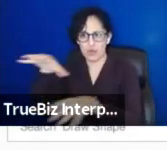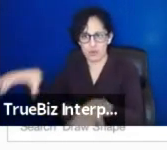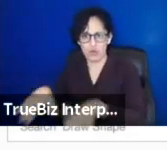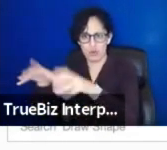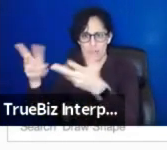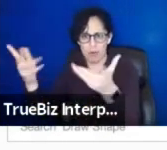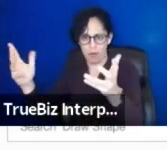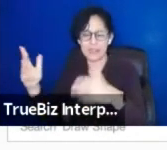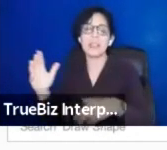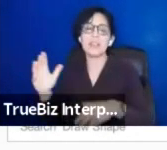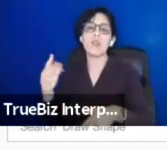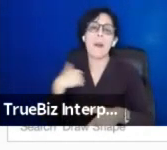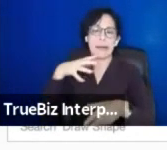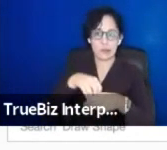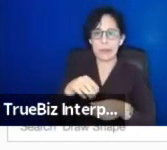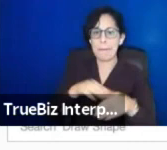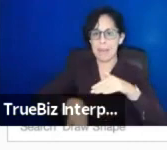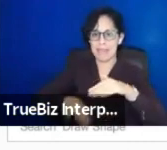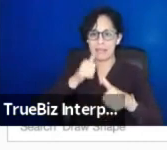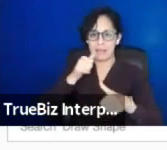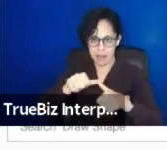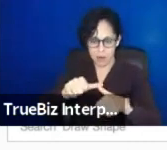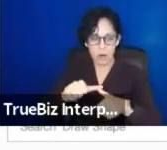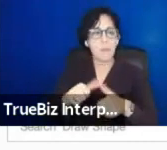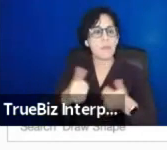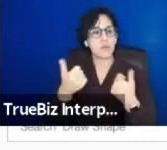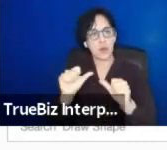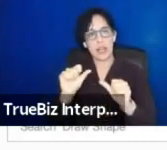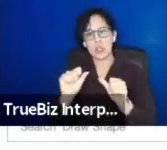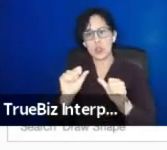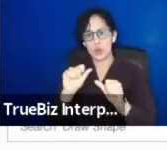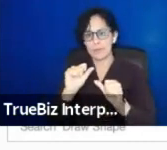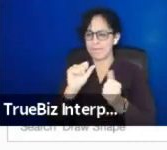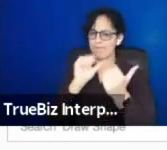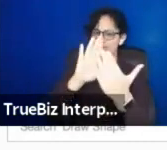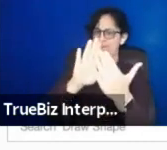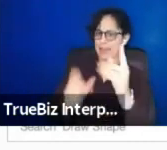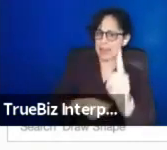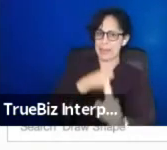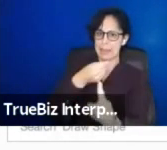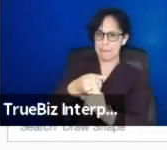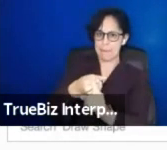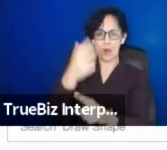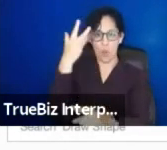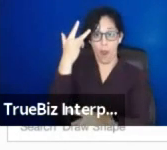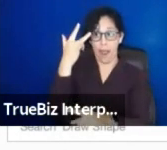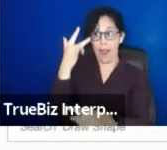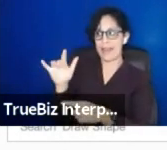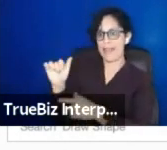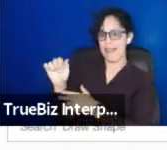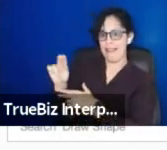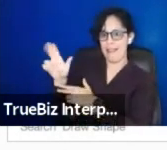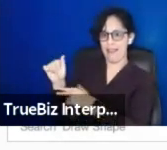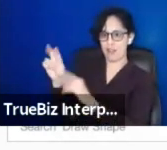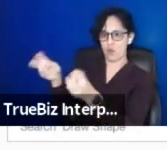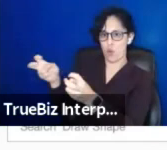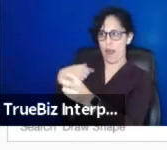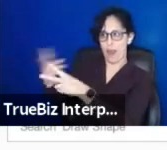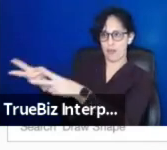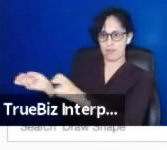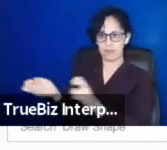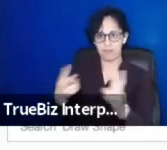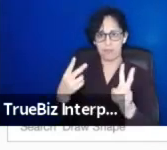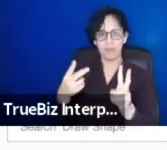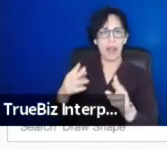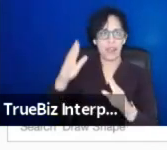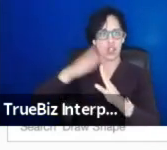basic letter in here. Um, I tried to make an impact base, which is why I have that quote from Anna on the top right. So, if you're going to look at one thing